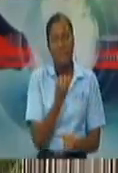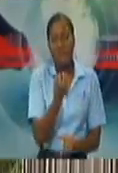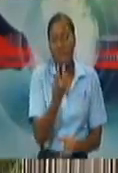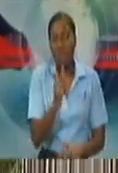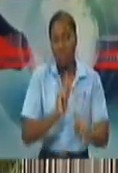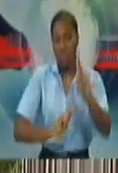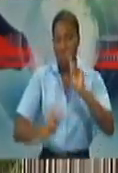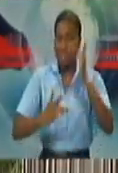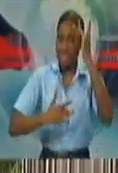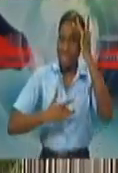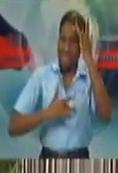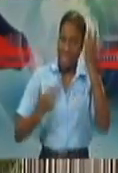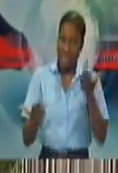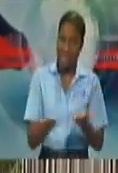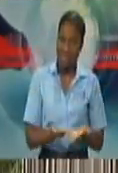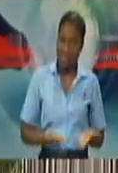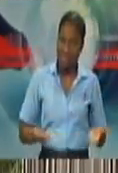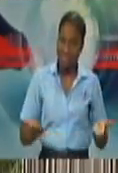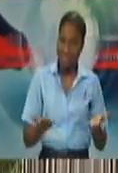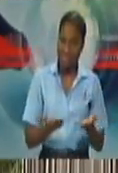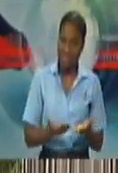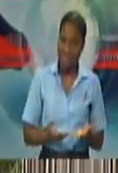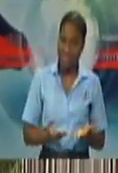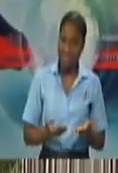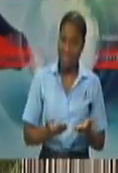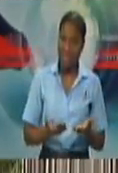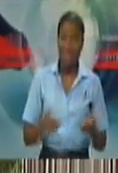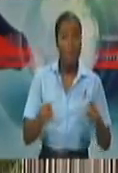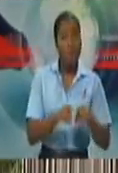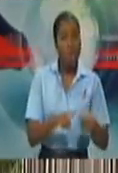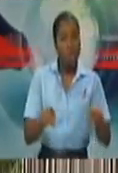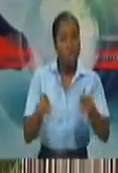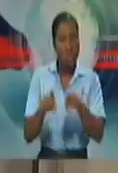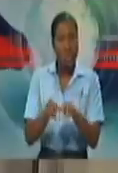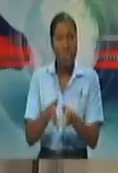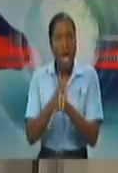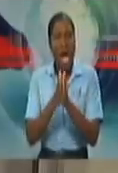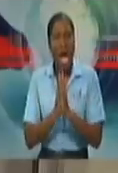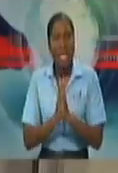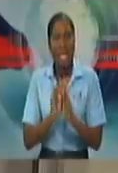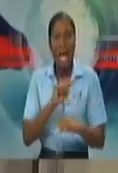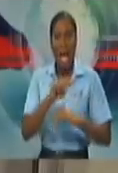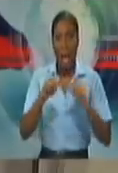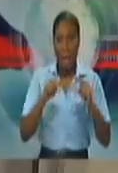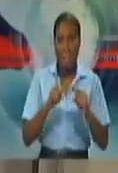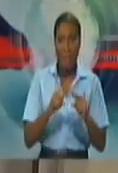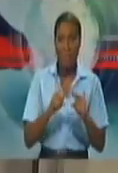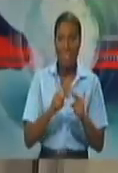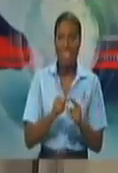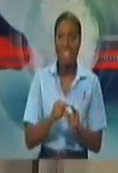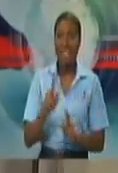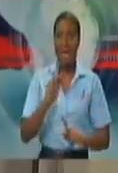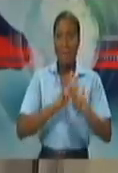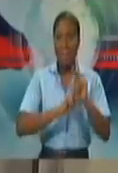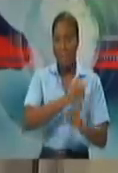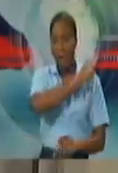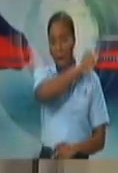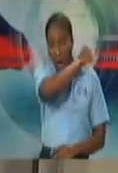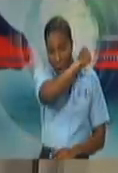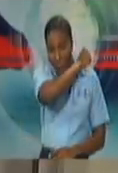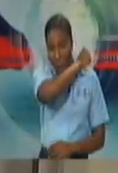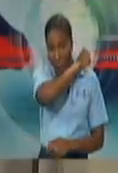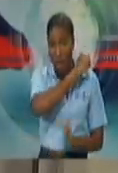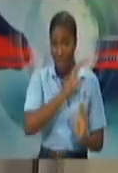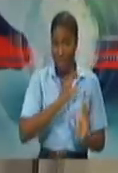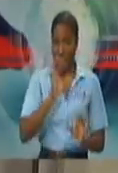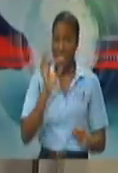come in here again. You ask about long-stay homes and people coughing into the crook of their hands, and this goes back to the point. If you are